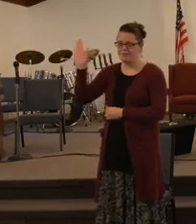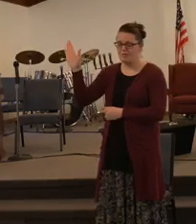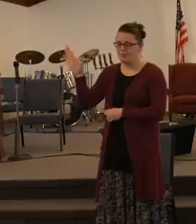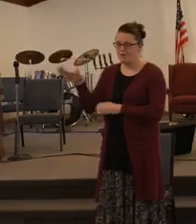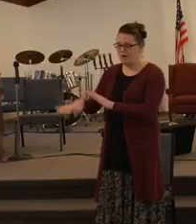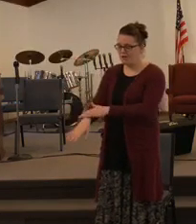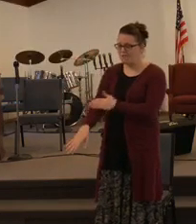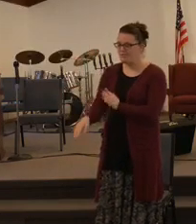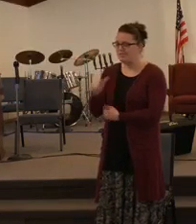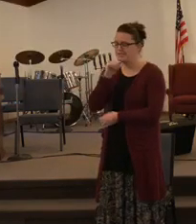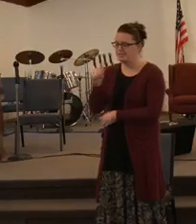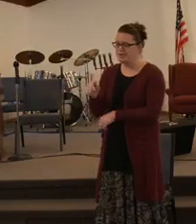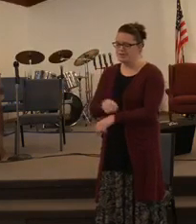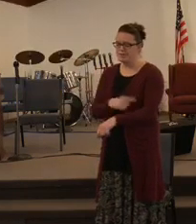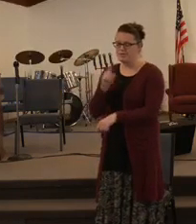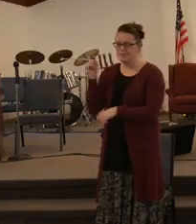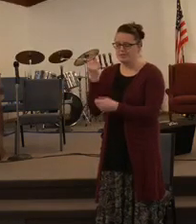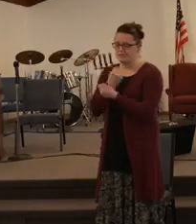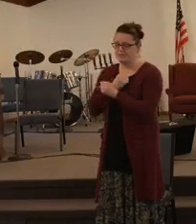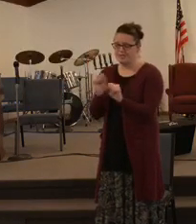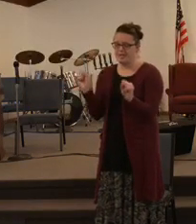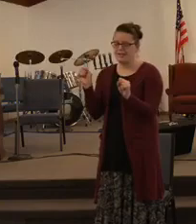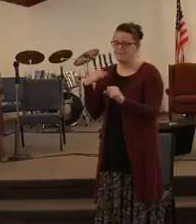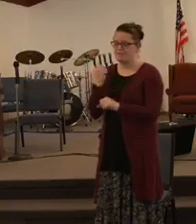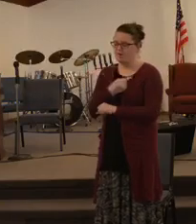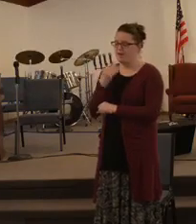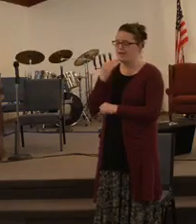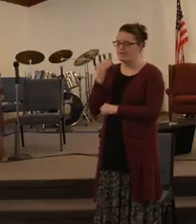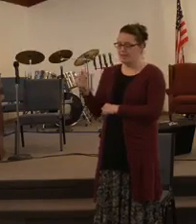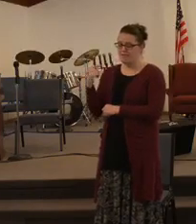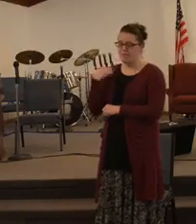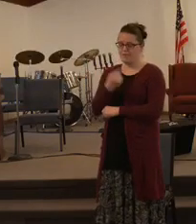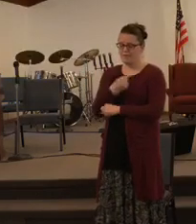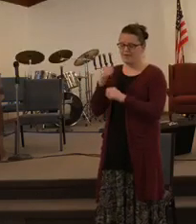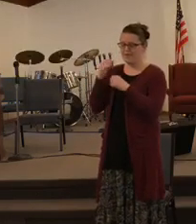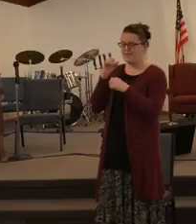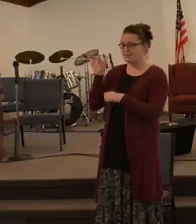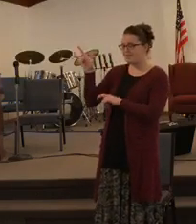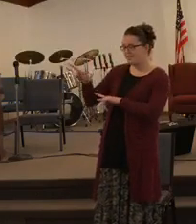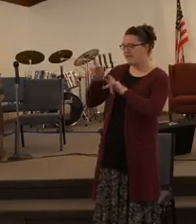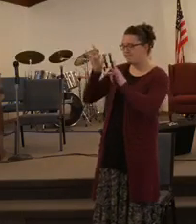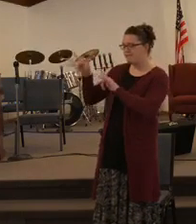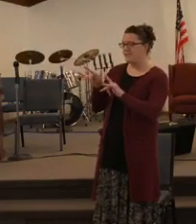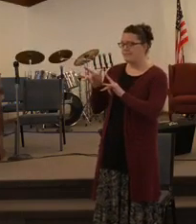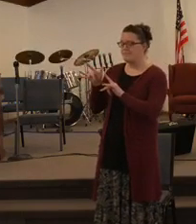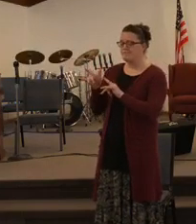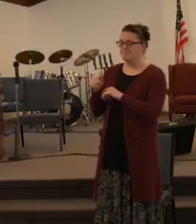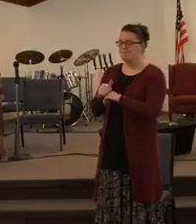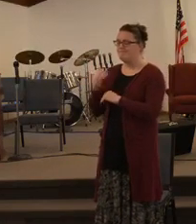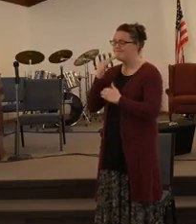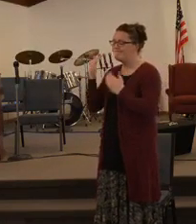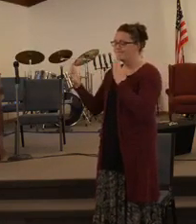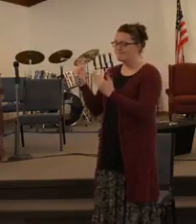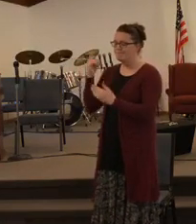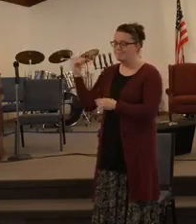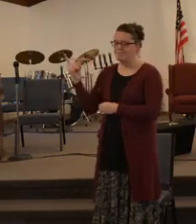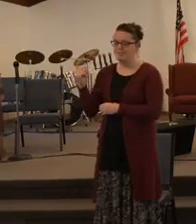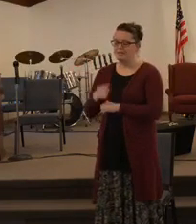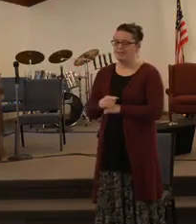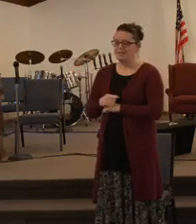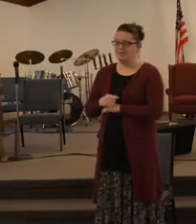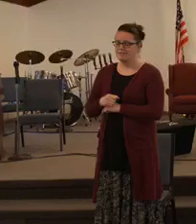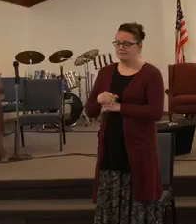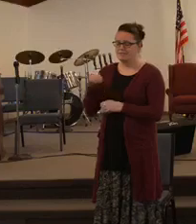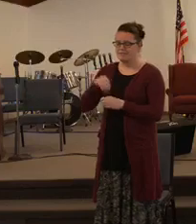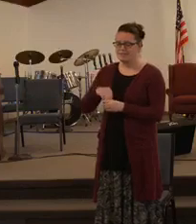save. You're good to us, Lord, and we're thankful for it. We love You. We appreciate You. We ask these things in Your precious name that we